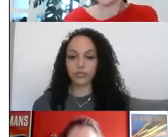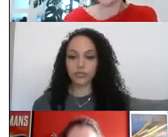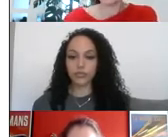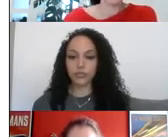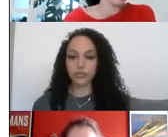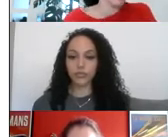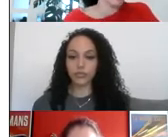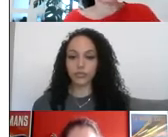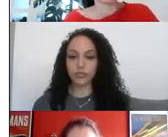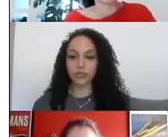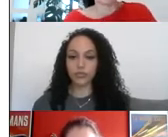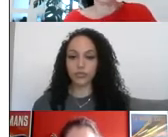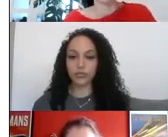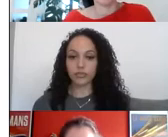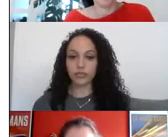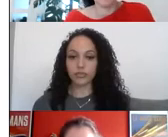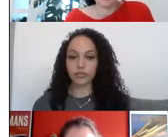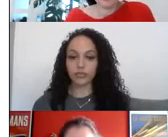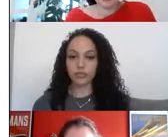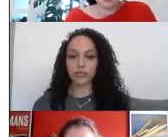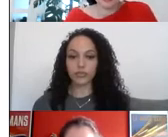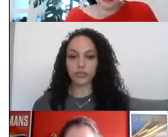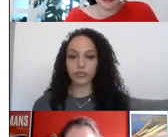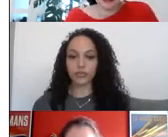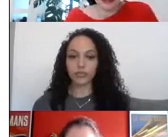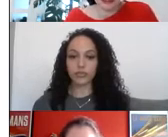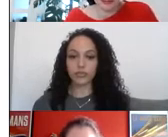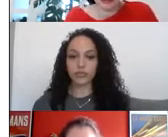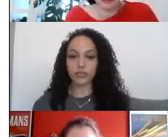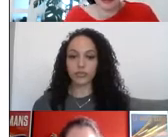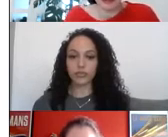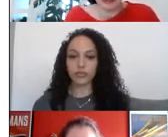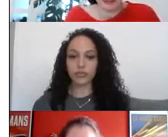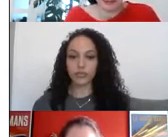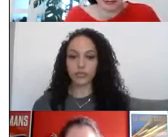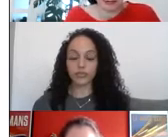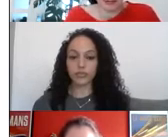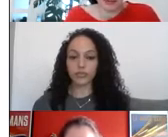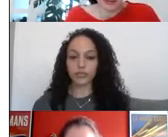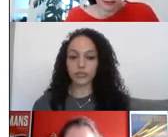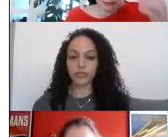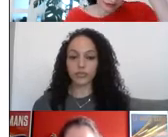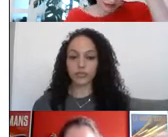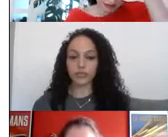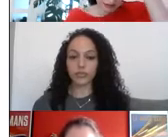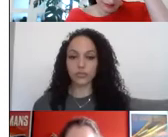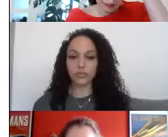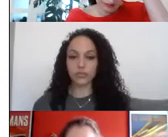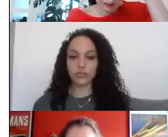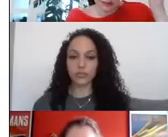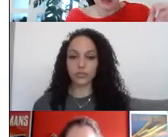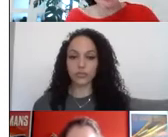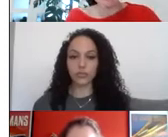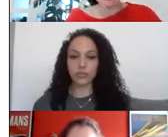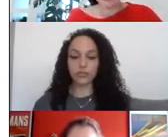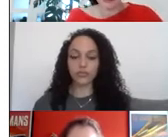So we all know as professionals registered with the HCPC that we could get called to provide evidence of our continued professional development and for speech